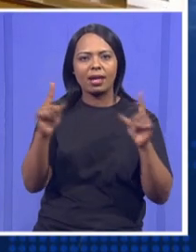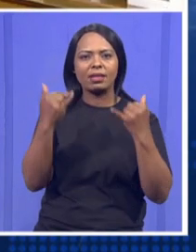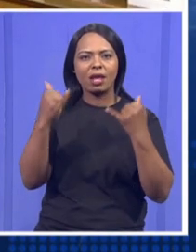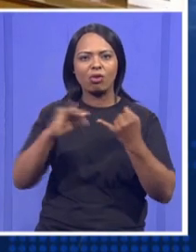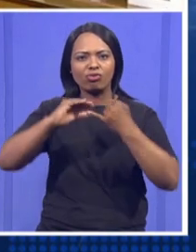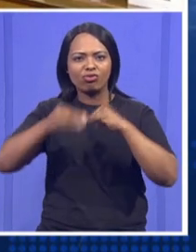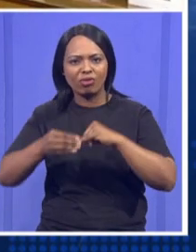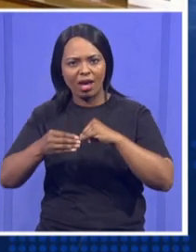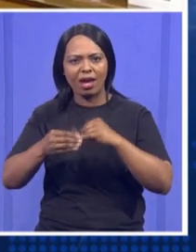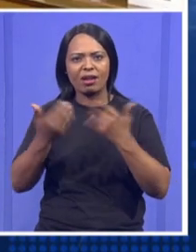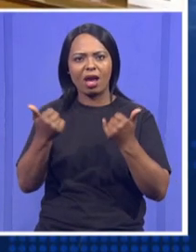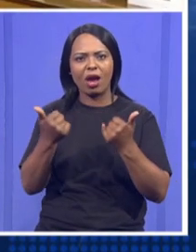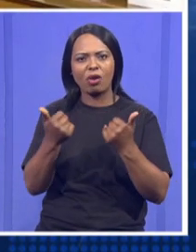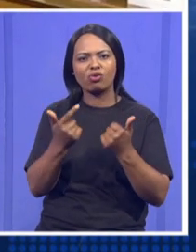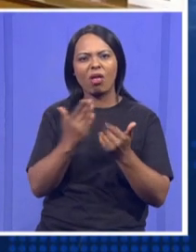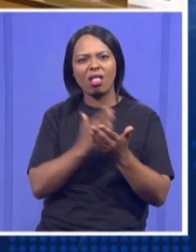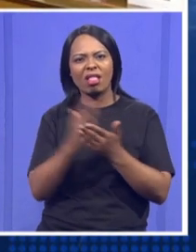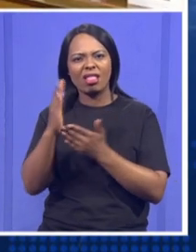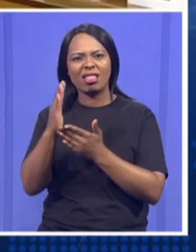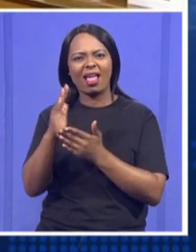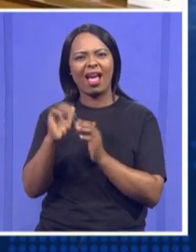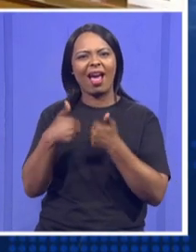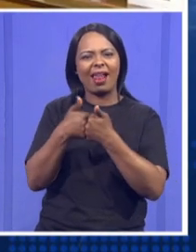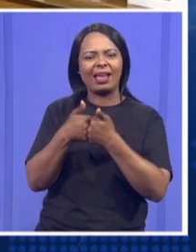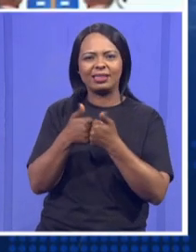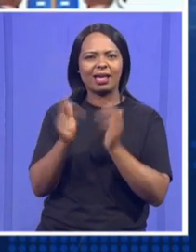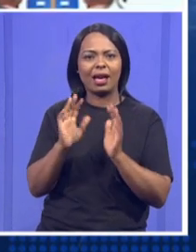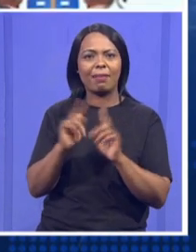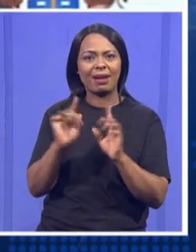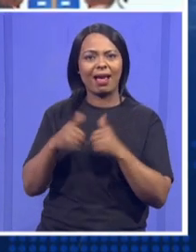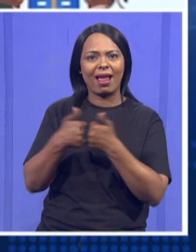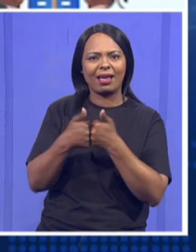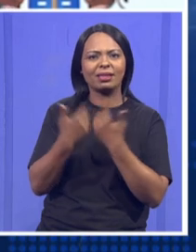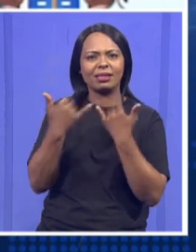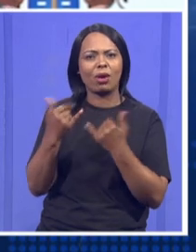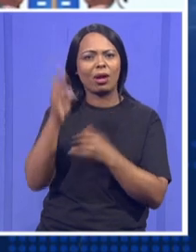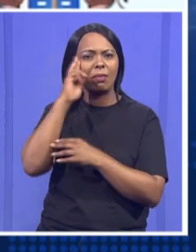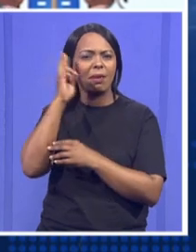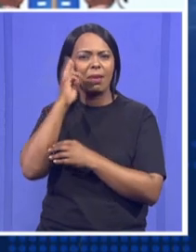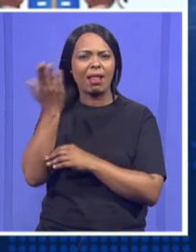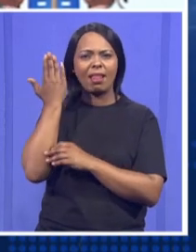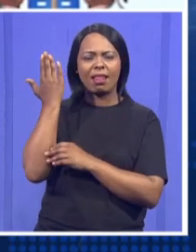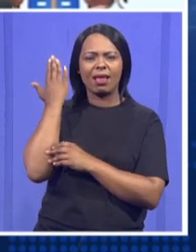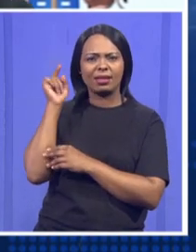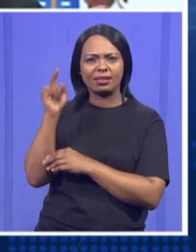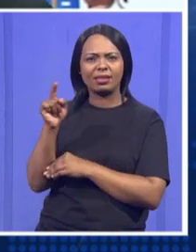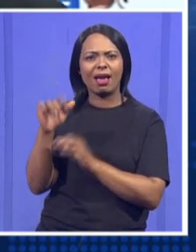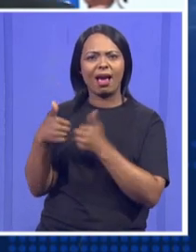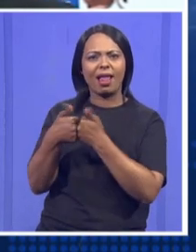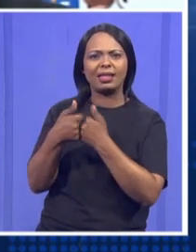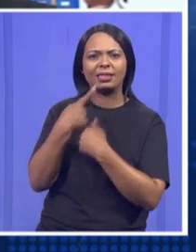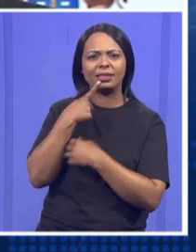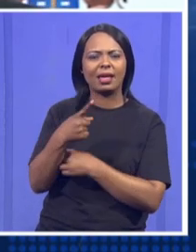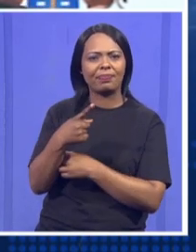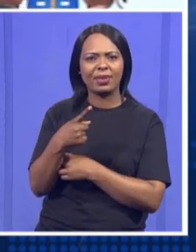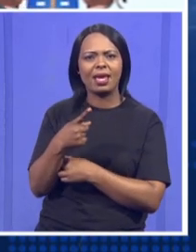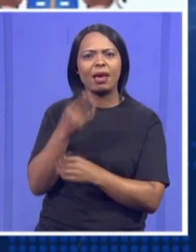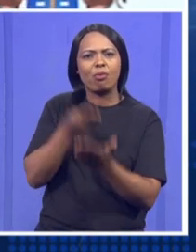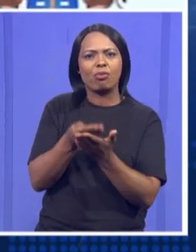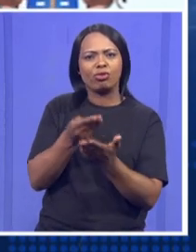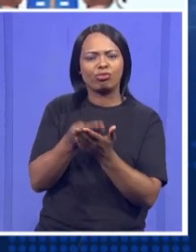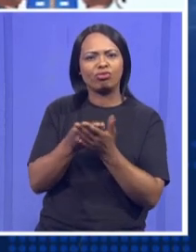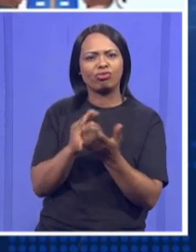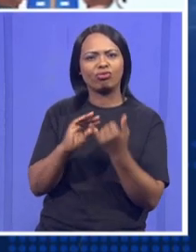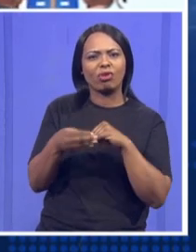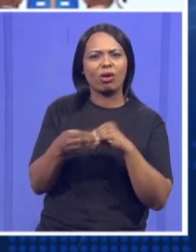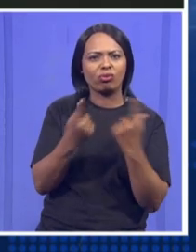the alliance. But the alliance also came out to the ANC. You recall that the alliance, at some point, they said they must see a possibility of trying